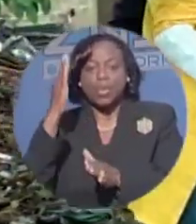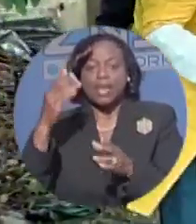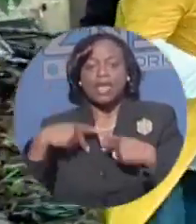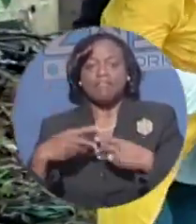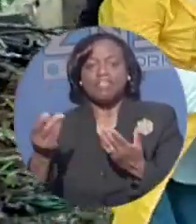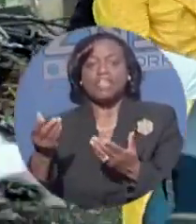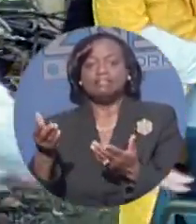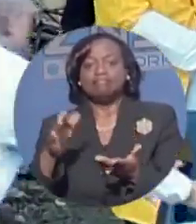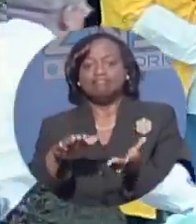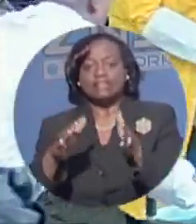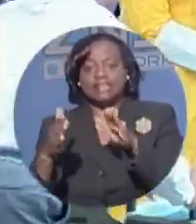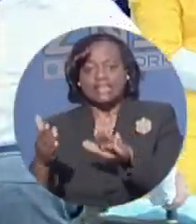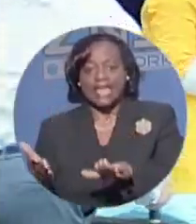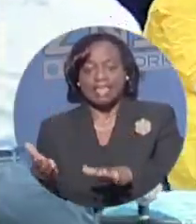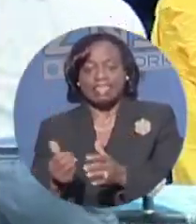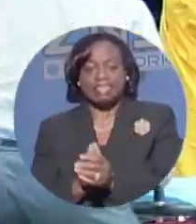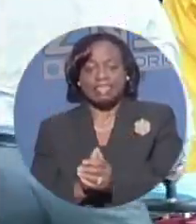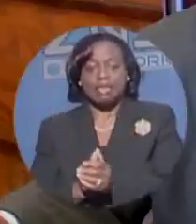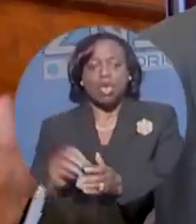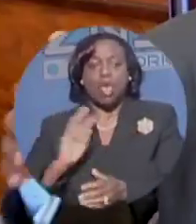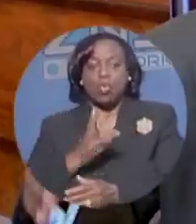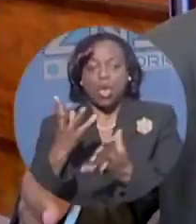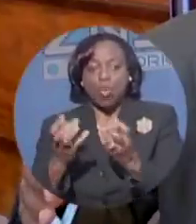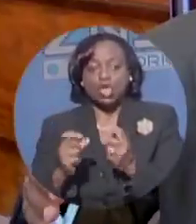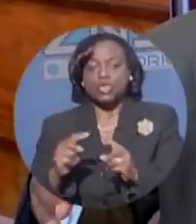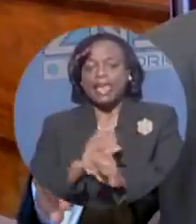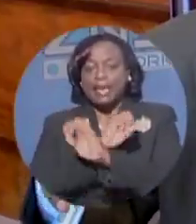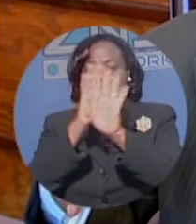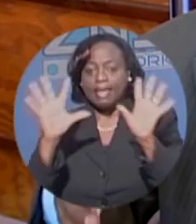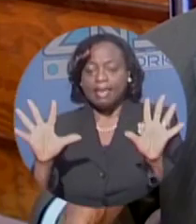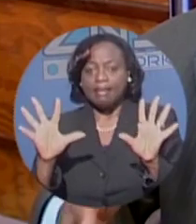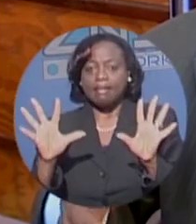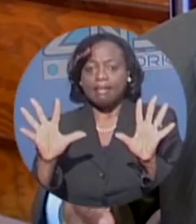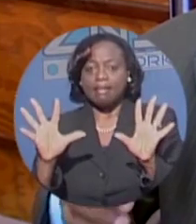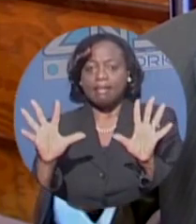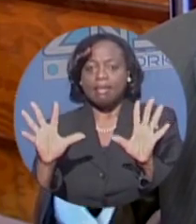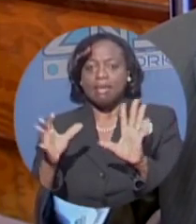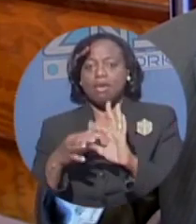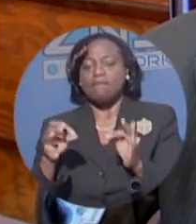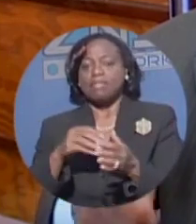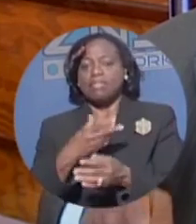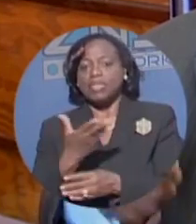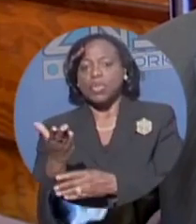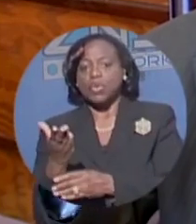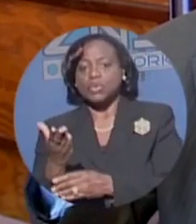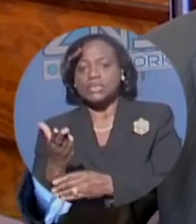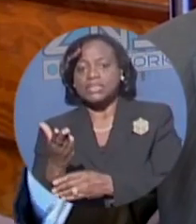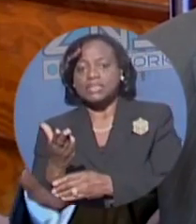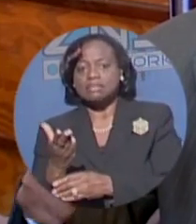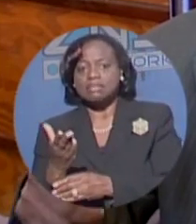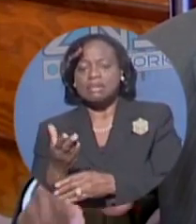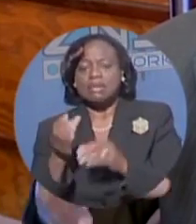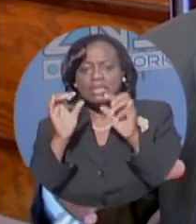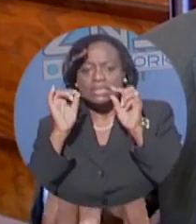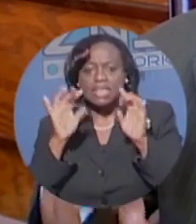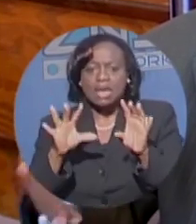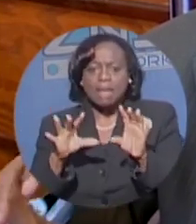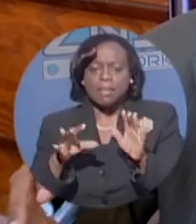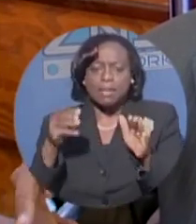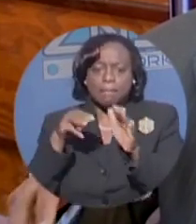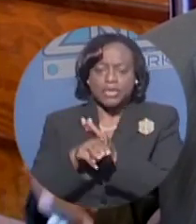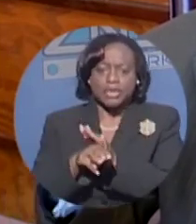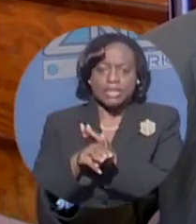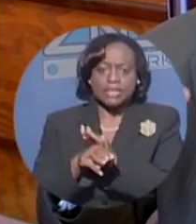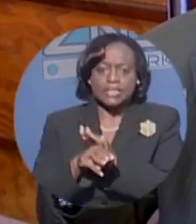penalty. We want to be very clear in terms of those gruesome murders. We want to